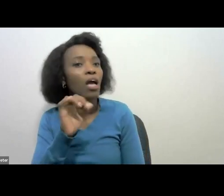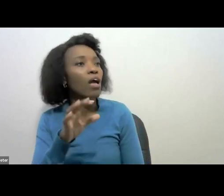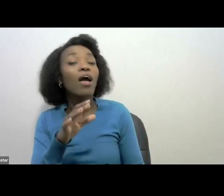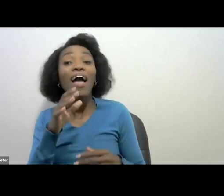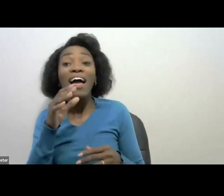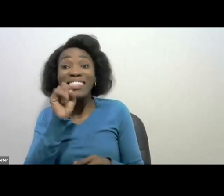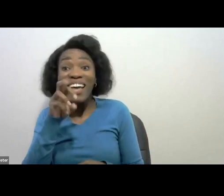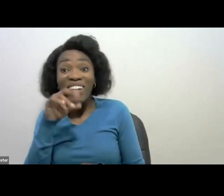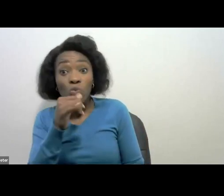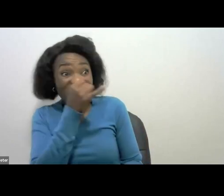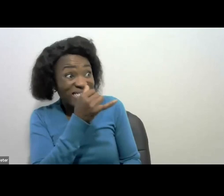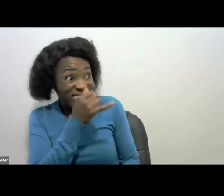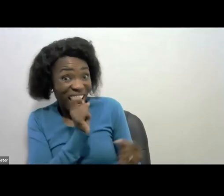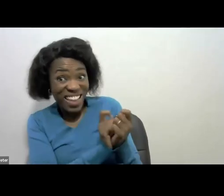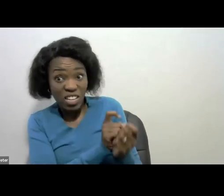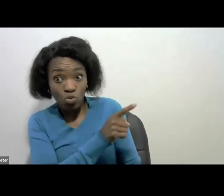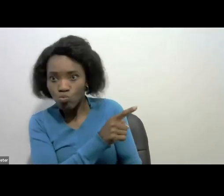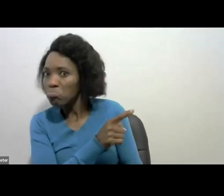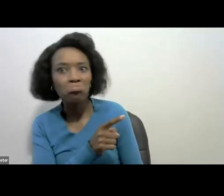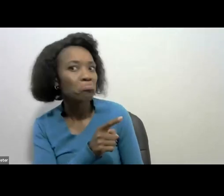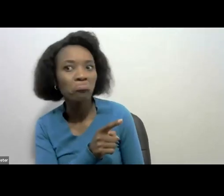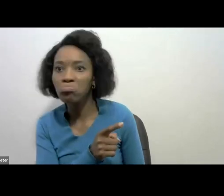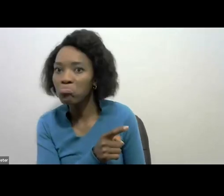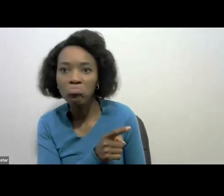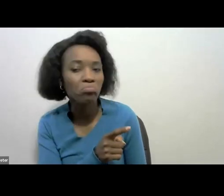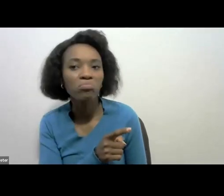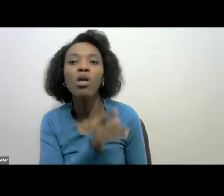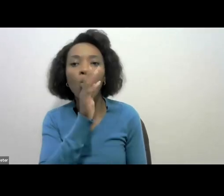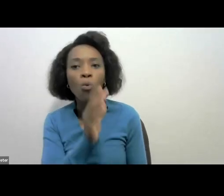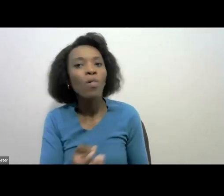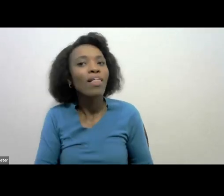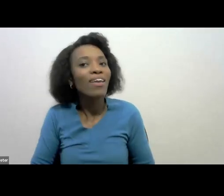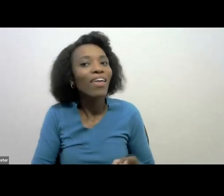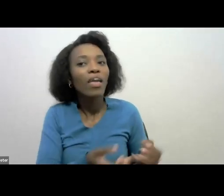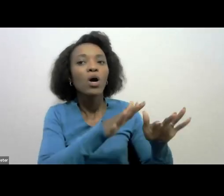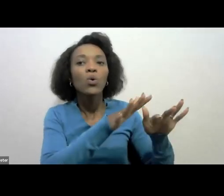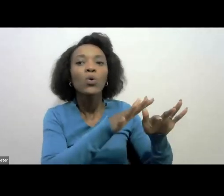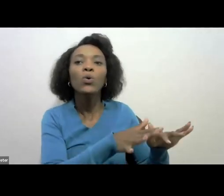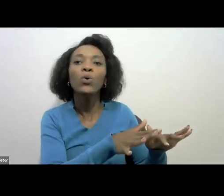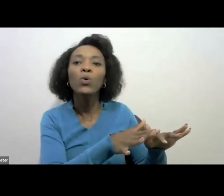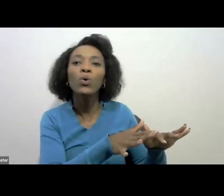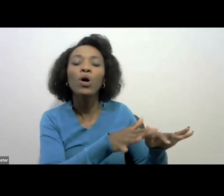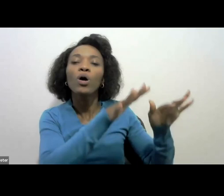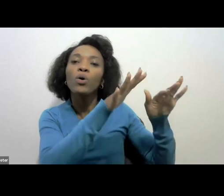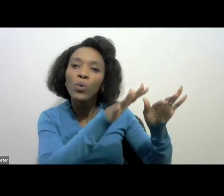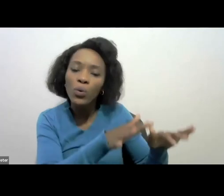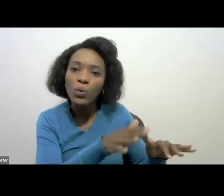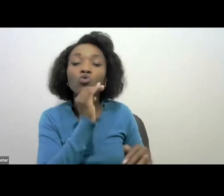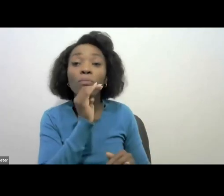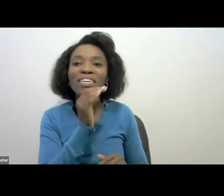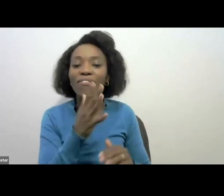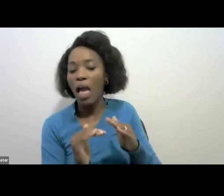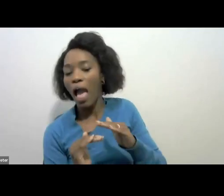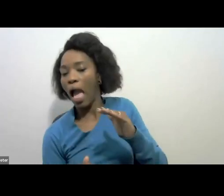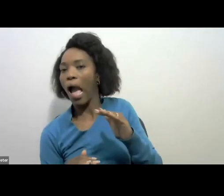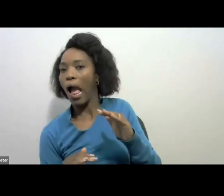procedures against you when you come forth they will grant you a relief in respect of understatement penalties and you